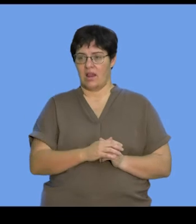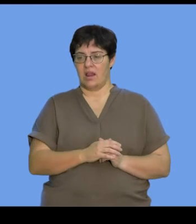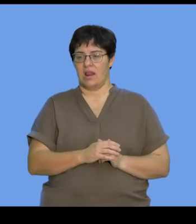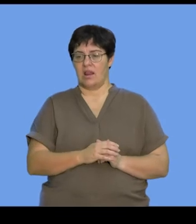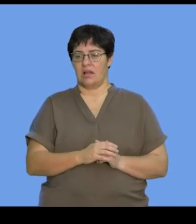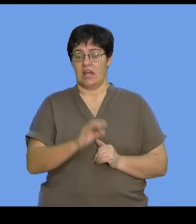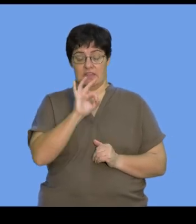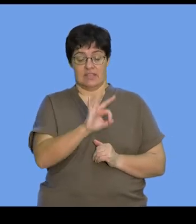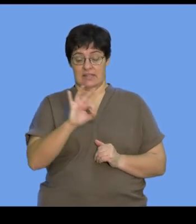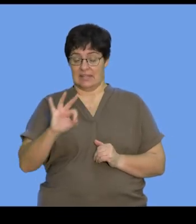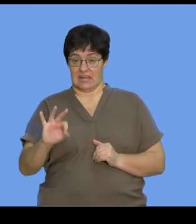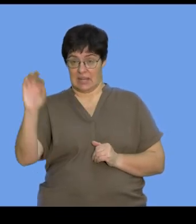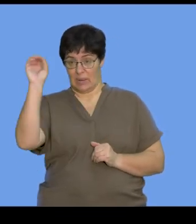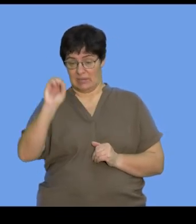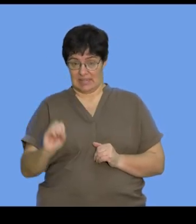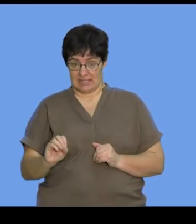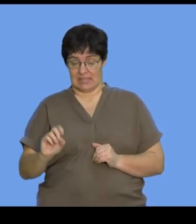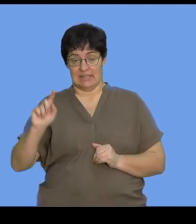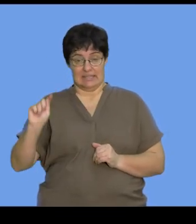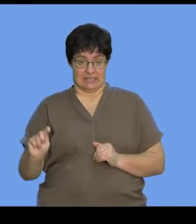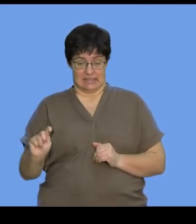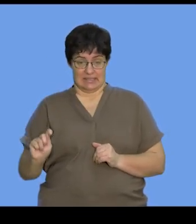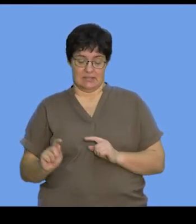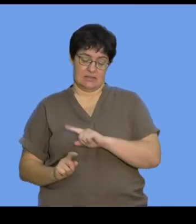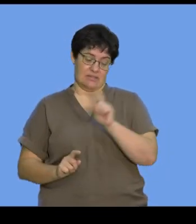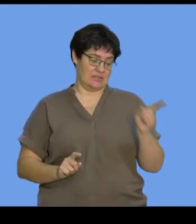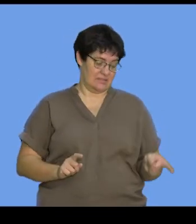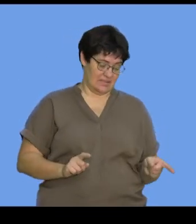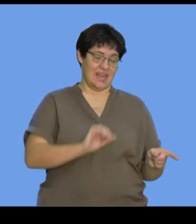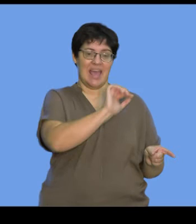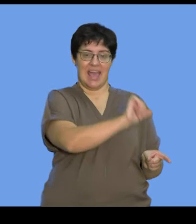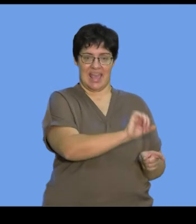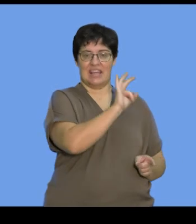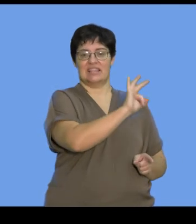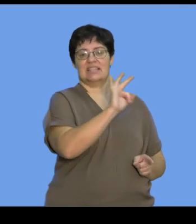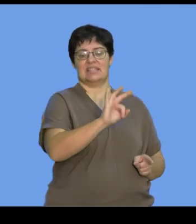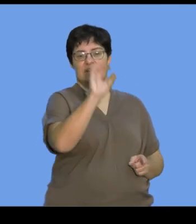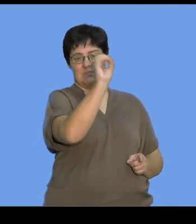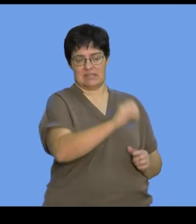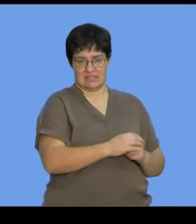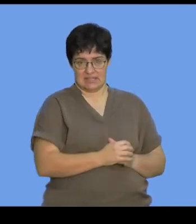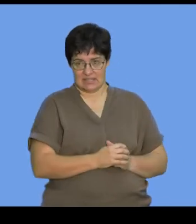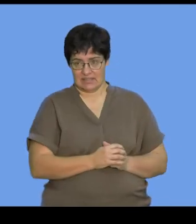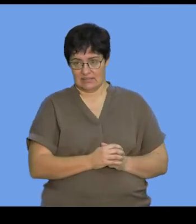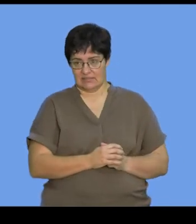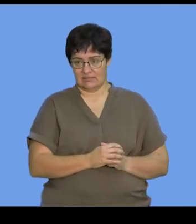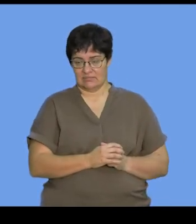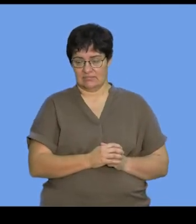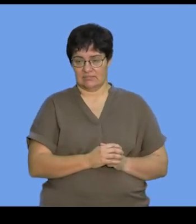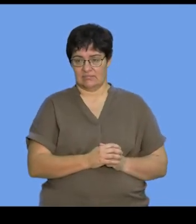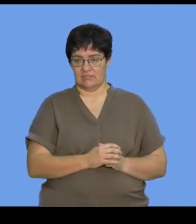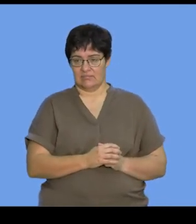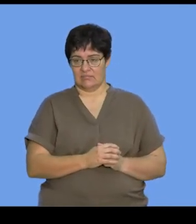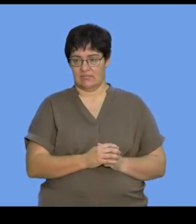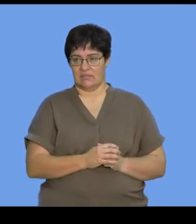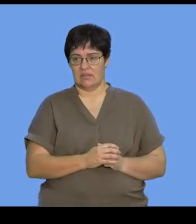contains 33% of thymine, and we can quickly enter this on the table that there's a balance of 33%,